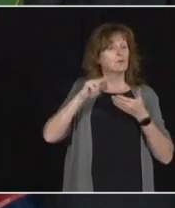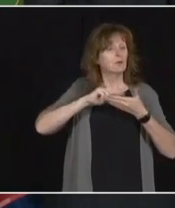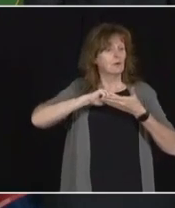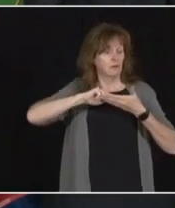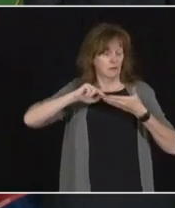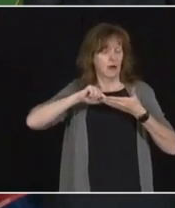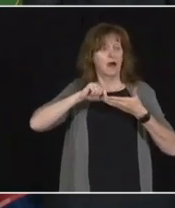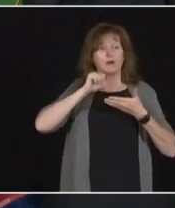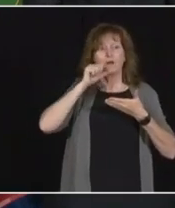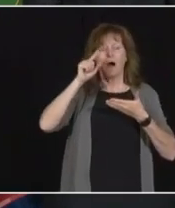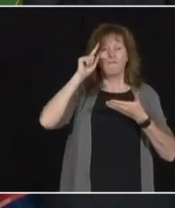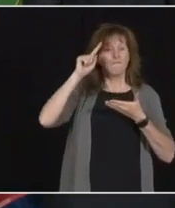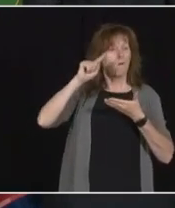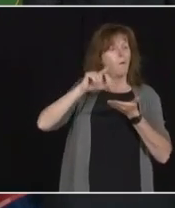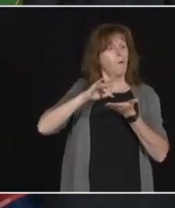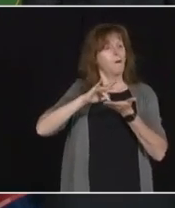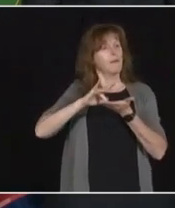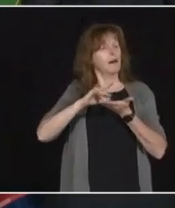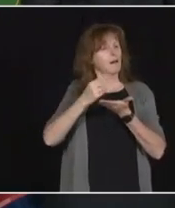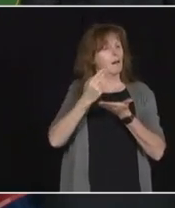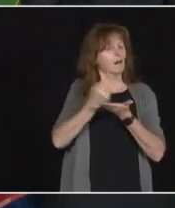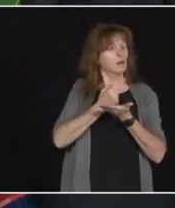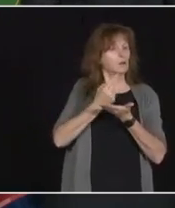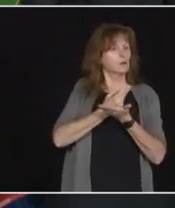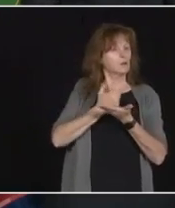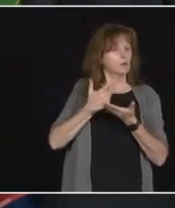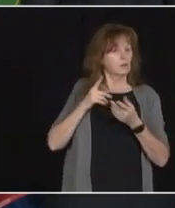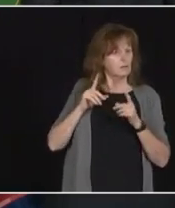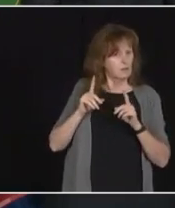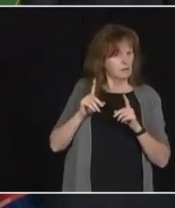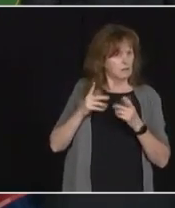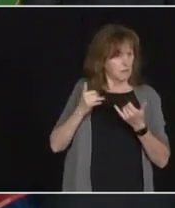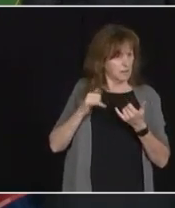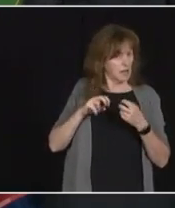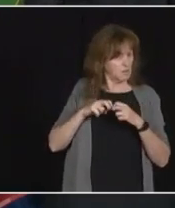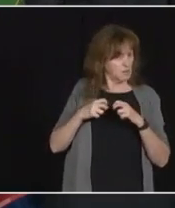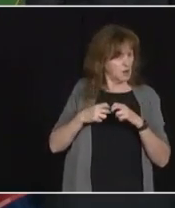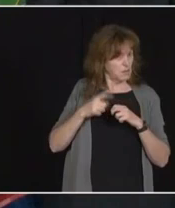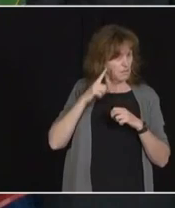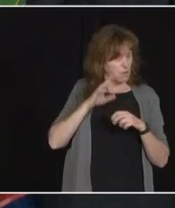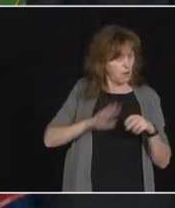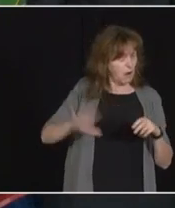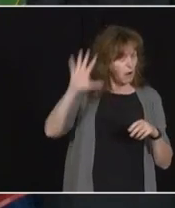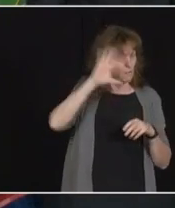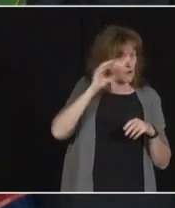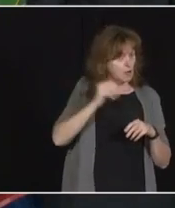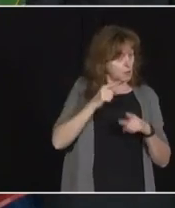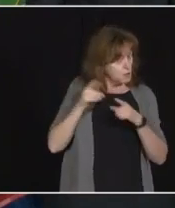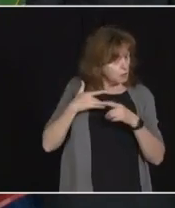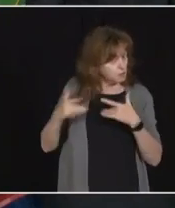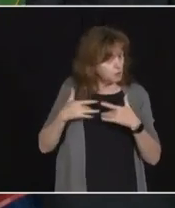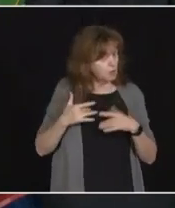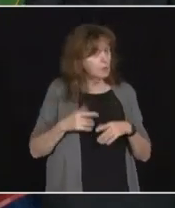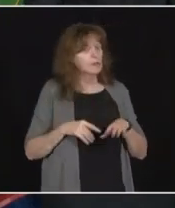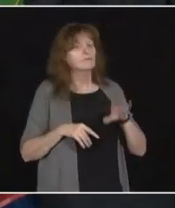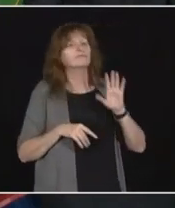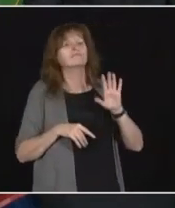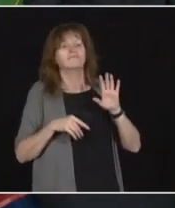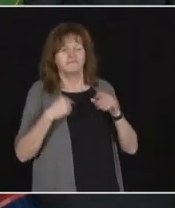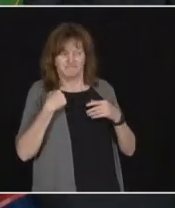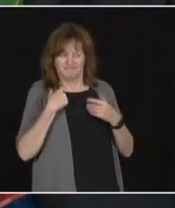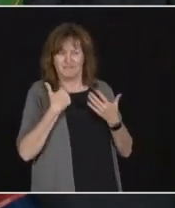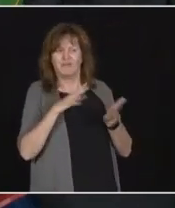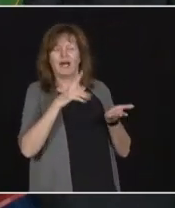-wide problem. How much of a concern is this to you? Well, we have inquired into that. And it